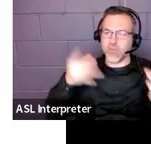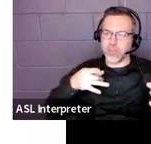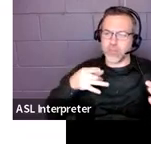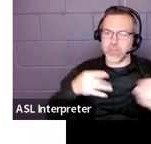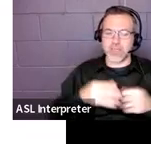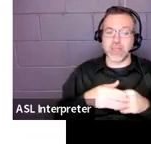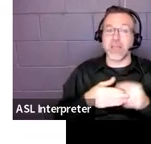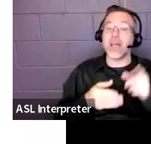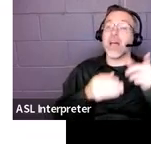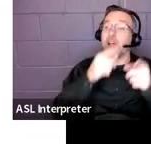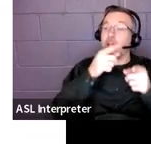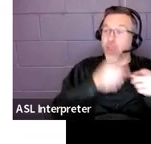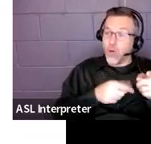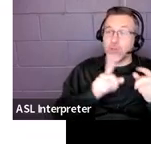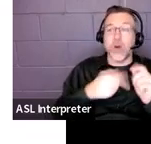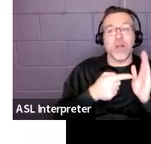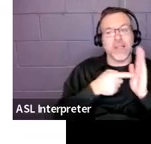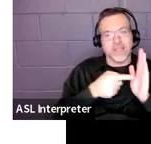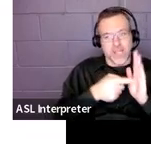not an exhaustive way.